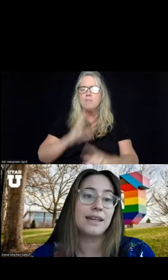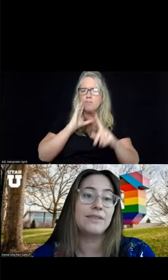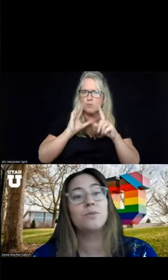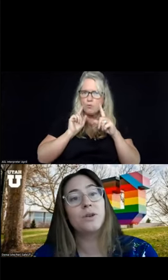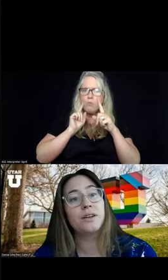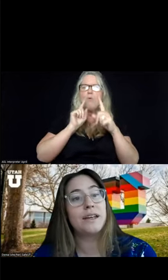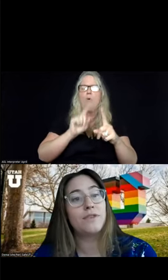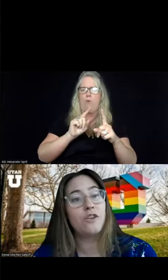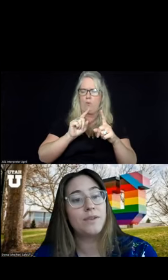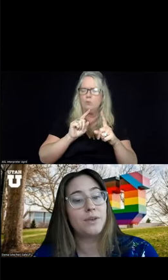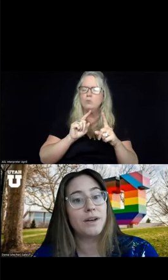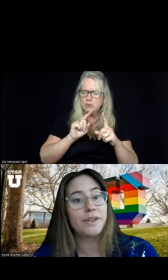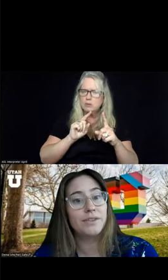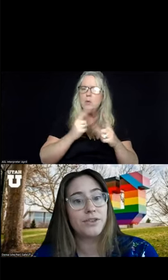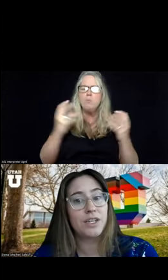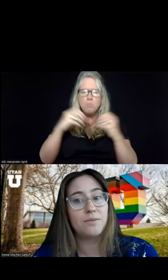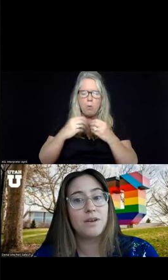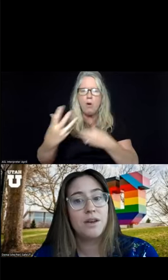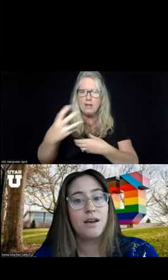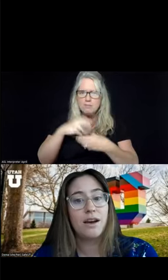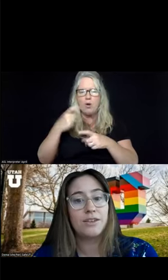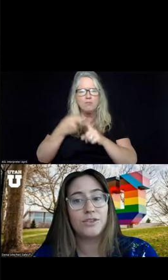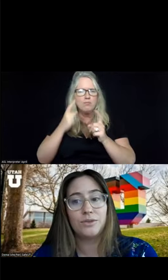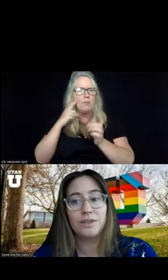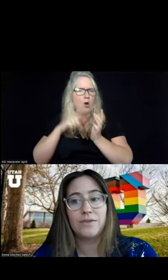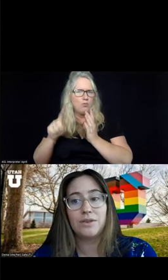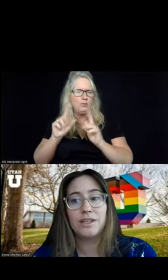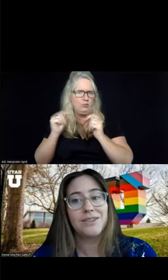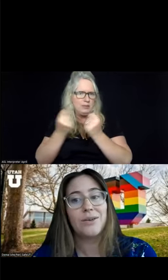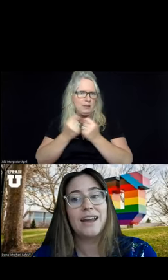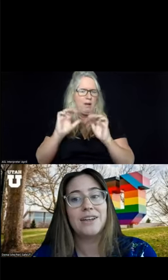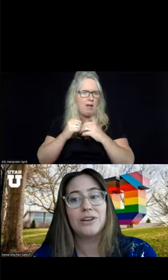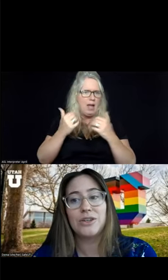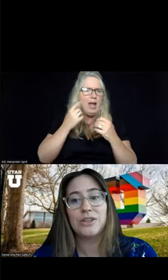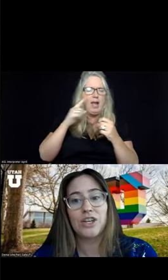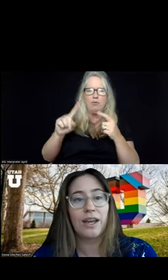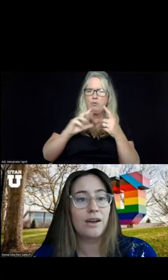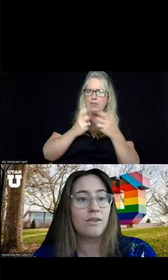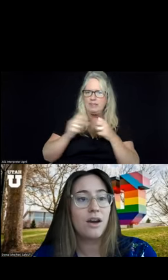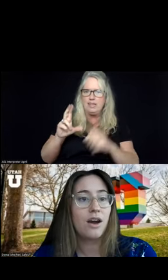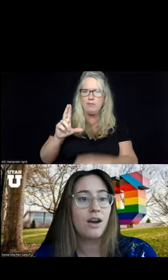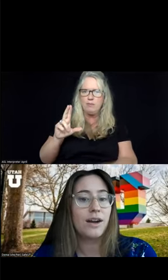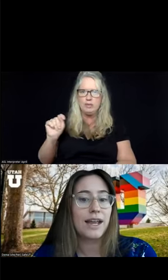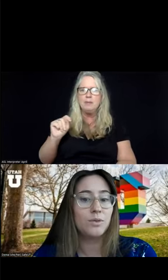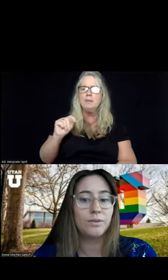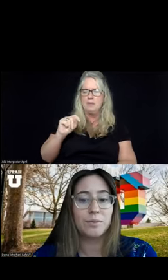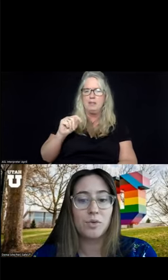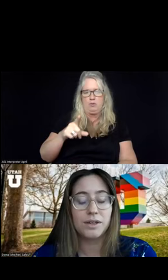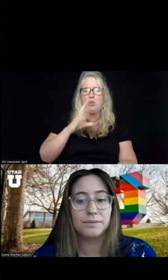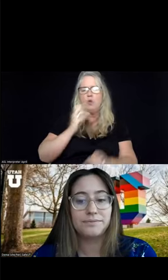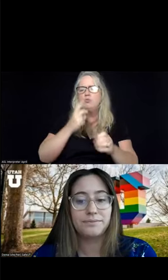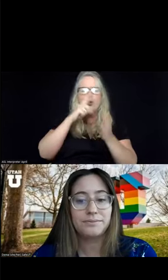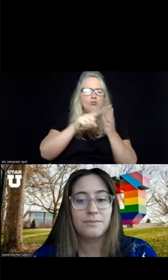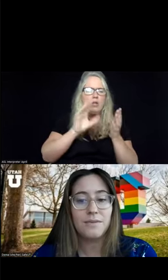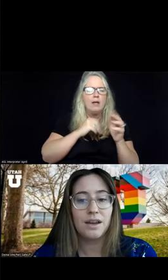have even more involvement from our research team on issues with SafeUT. So I'd encourage you to check out our annual